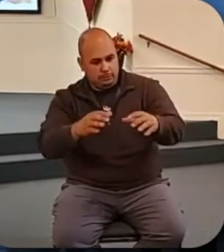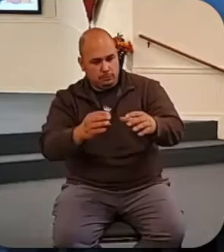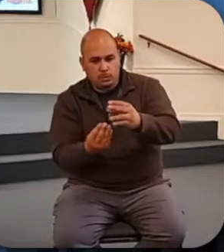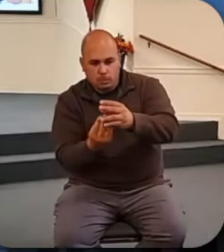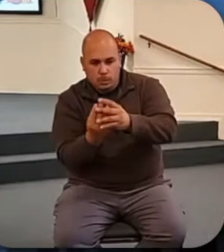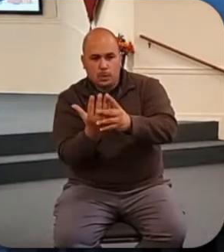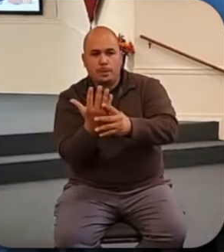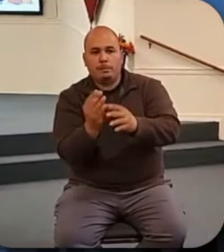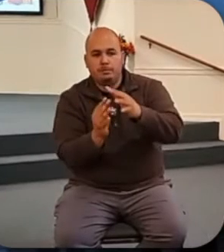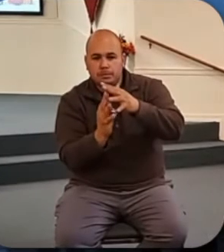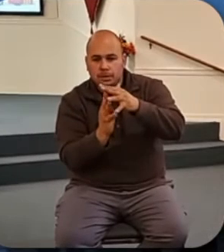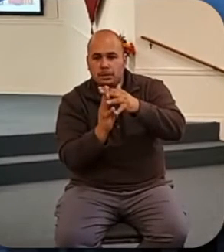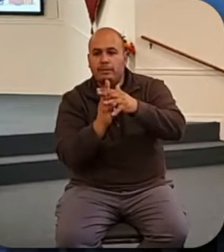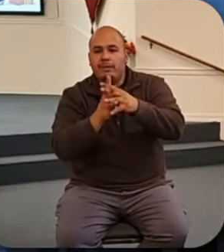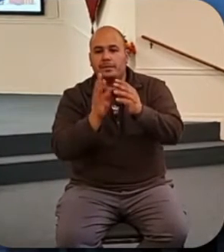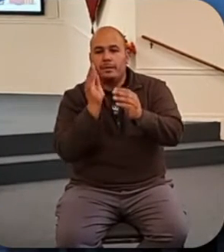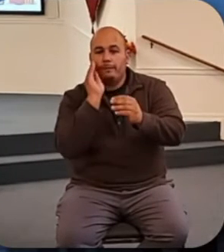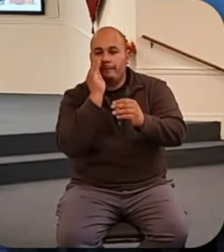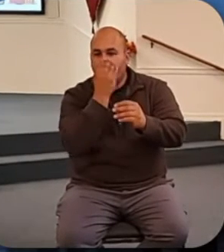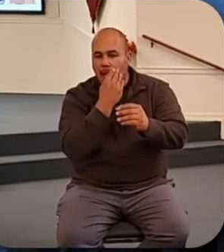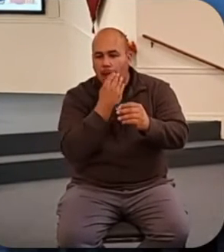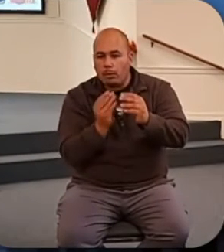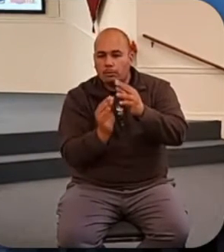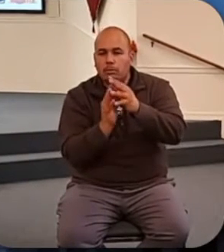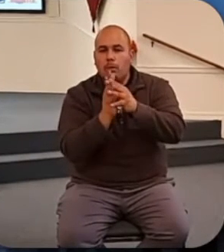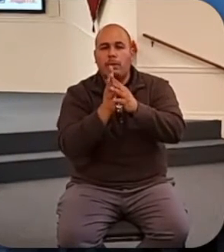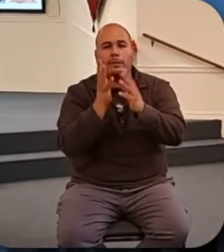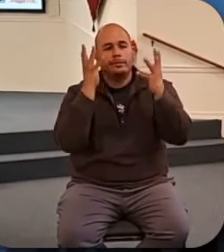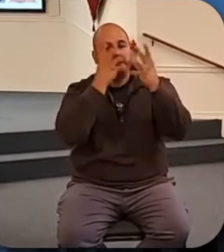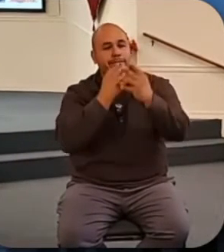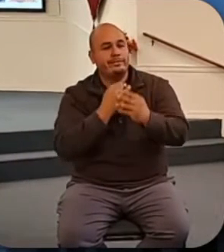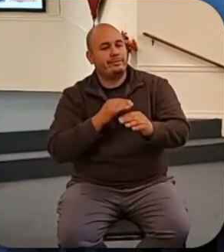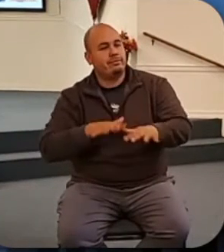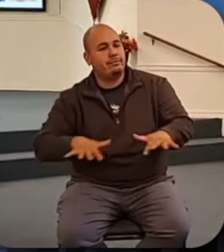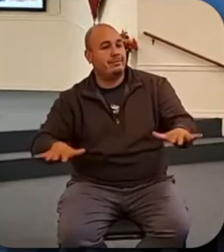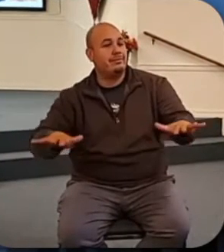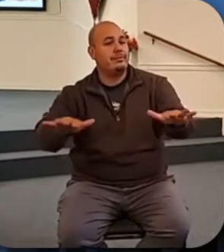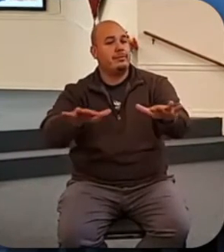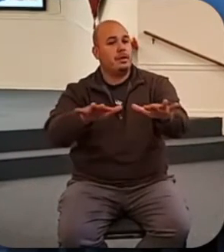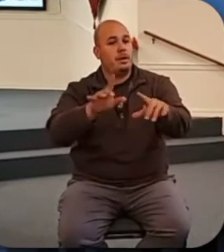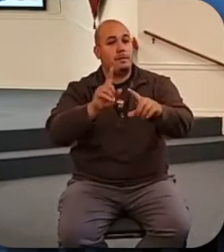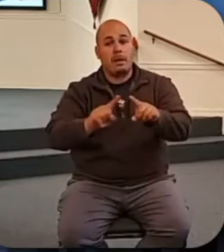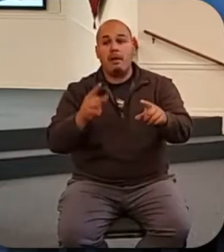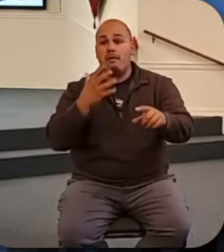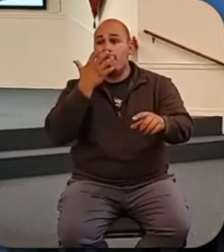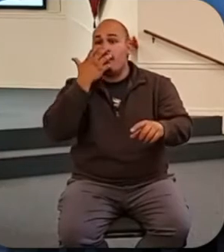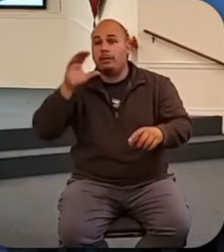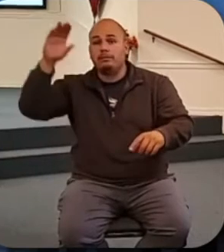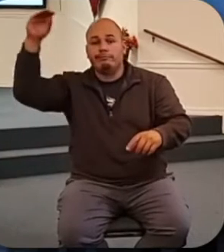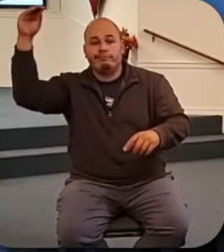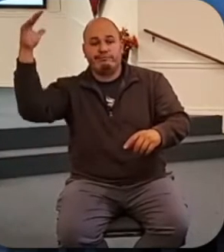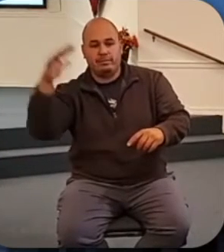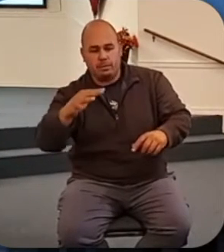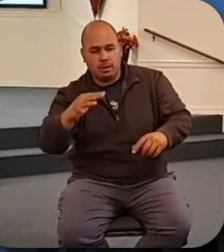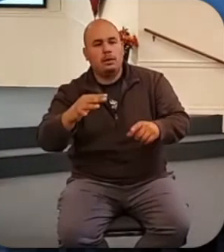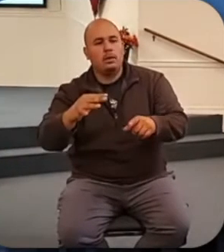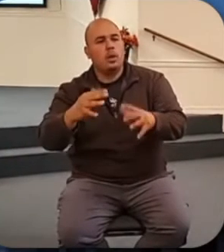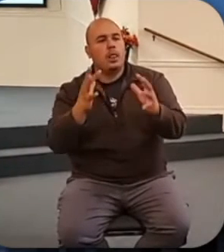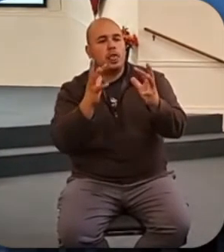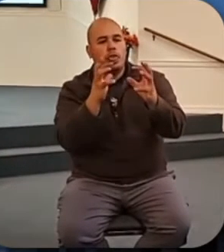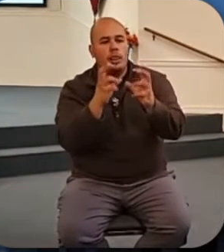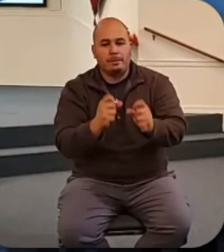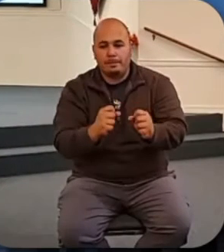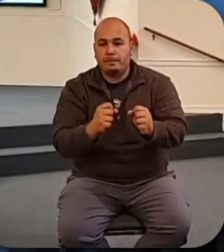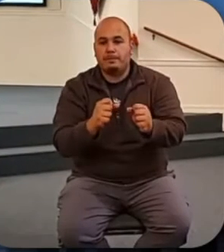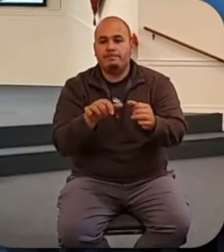the flowers wither and then it's just good, you know, that grass is only good for gathering it up and using it for fuel